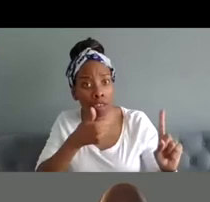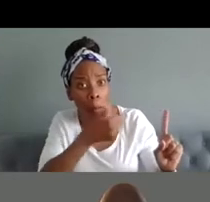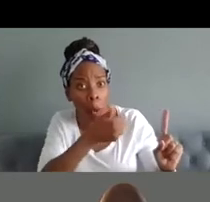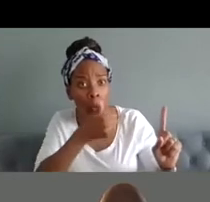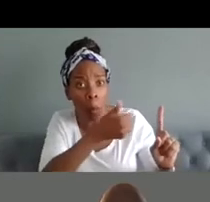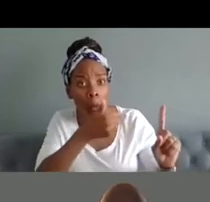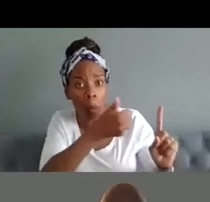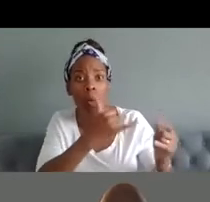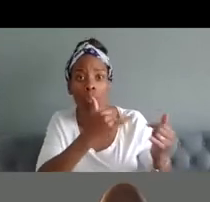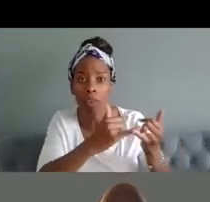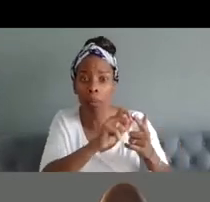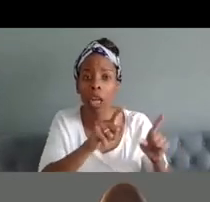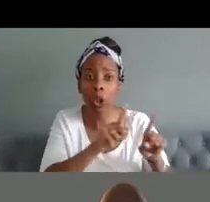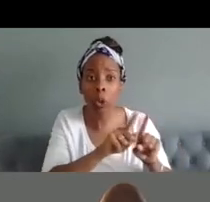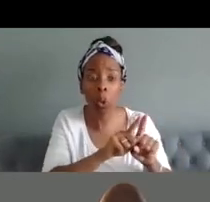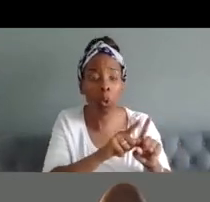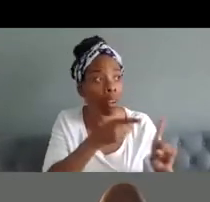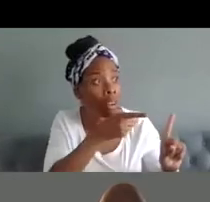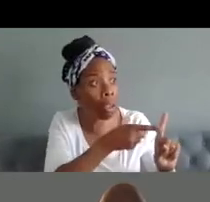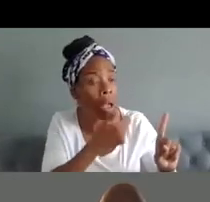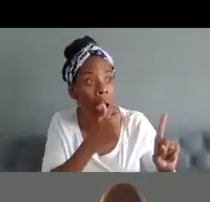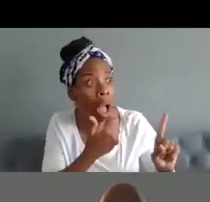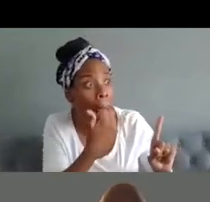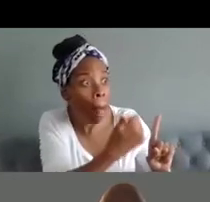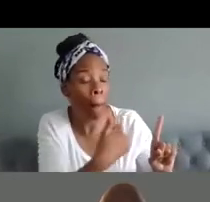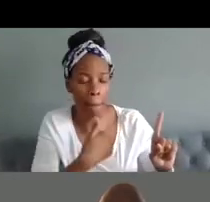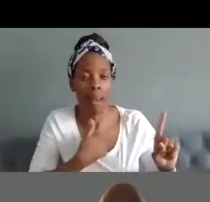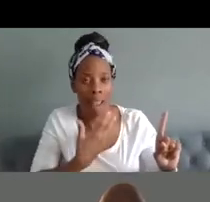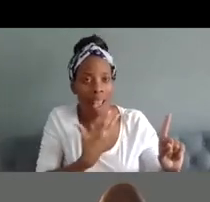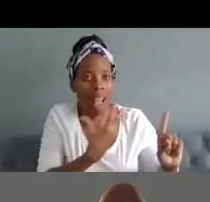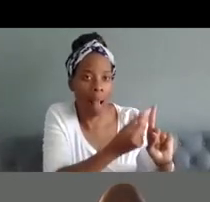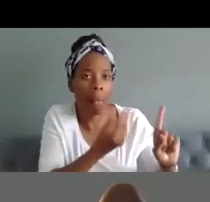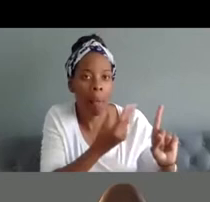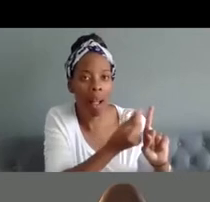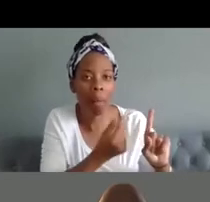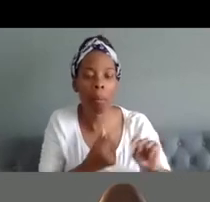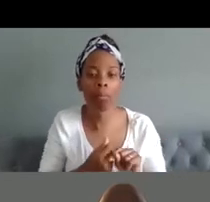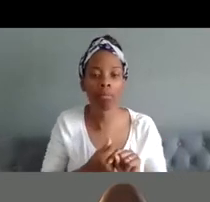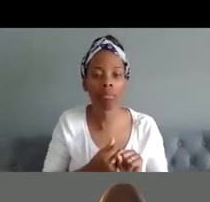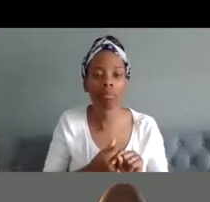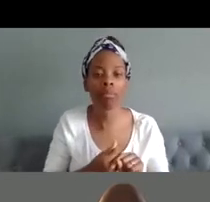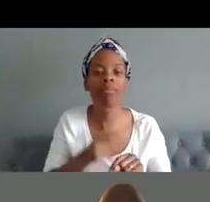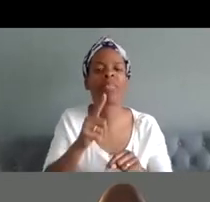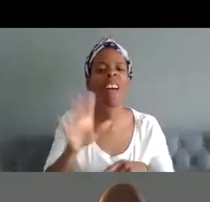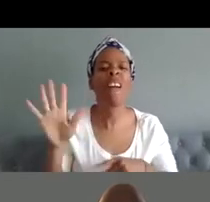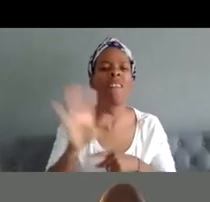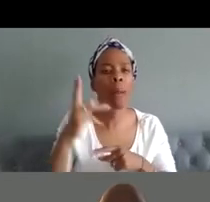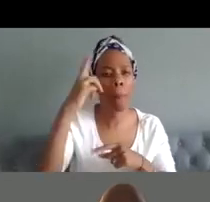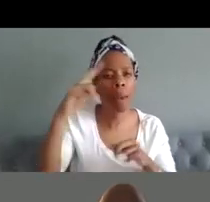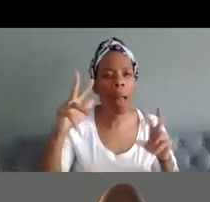um collaborate in small ways you know so the film the mask was obviously um